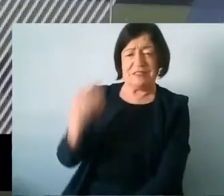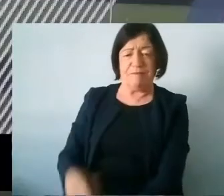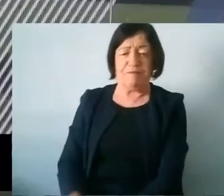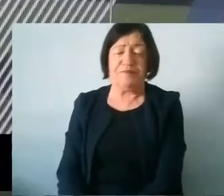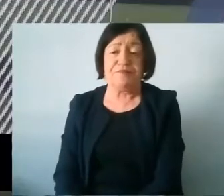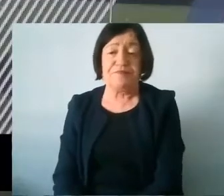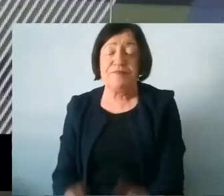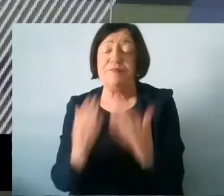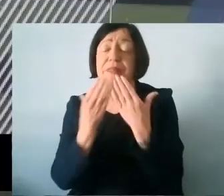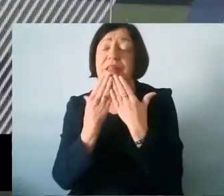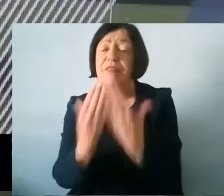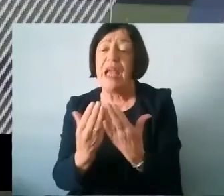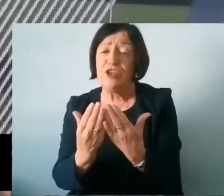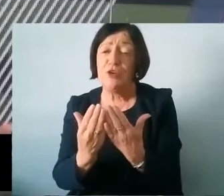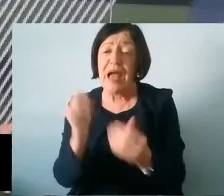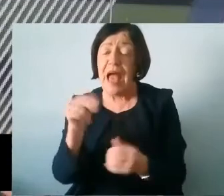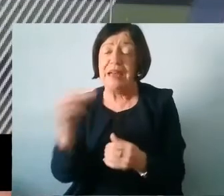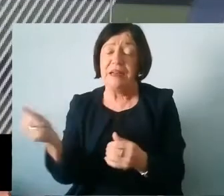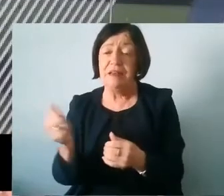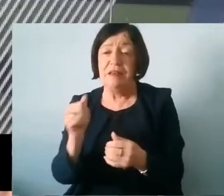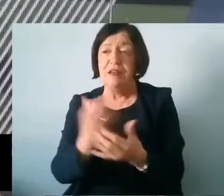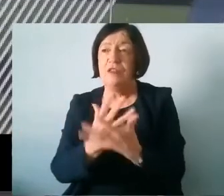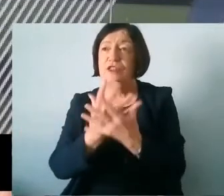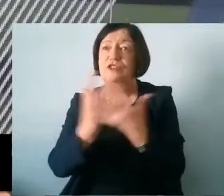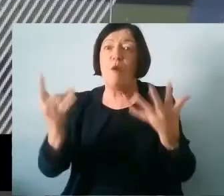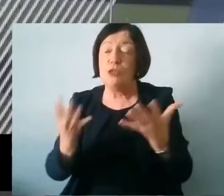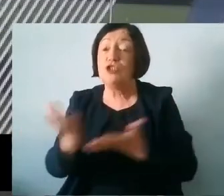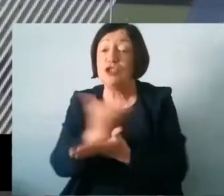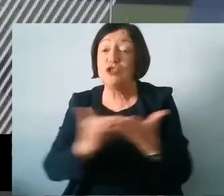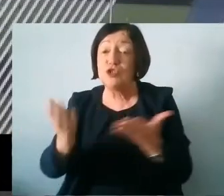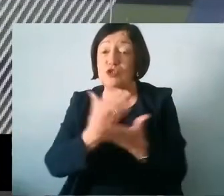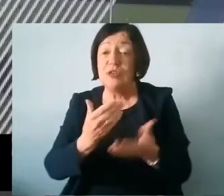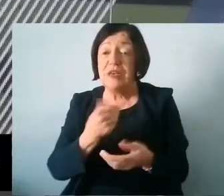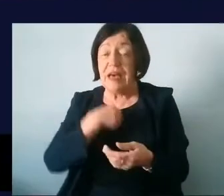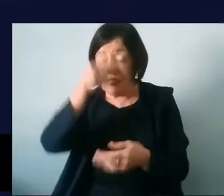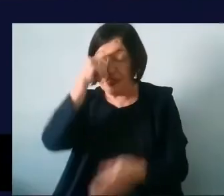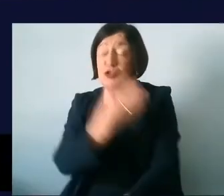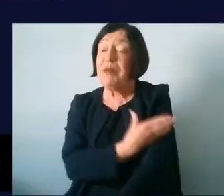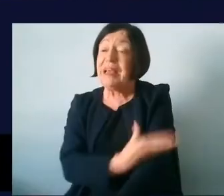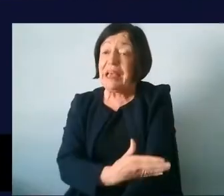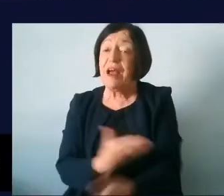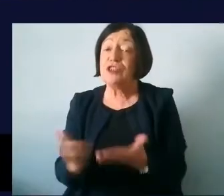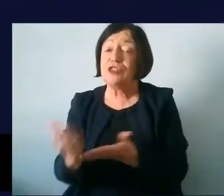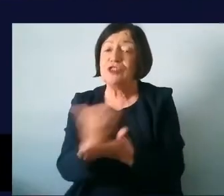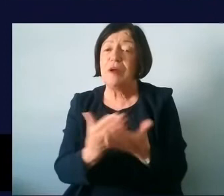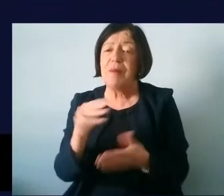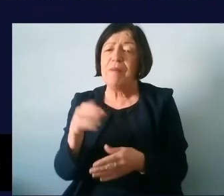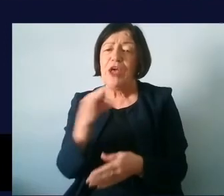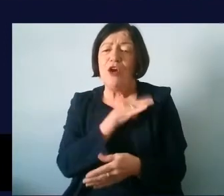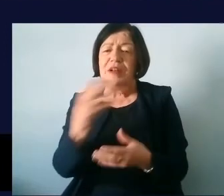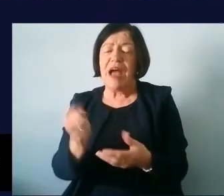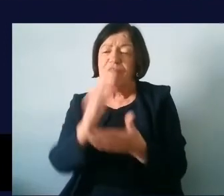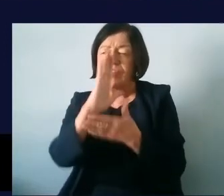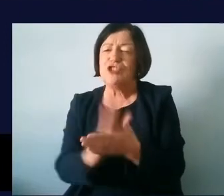Thank you very much Emma. Now there's so much to discuss but I think to begin our discussion it might be good to have a shared